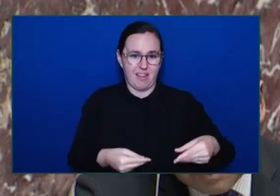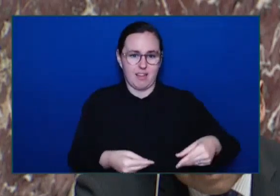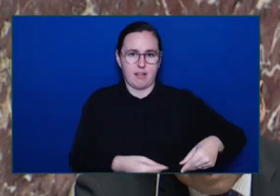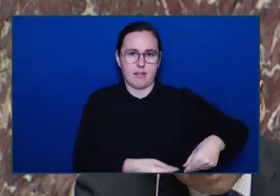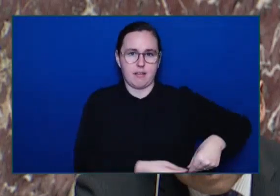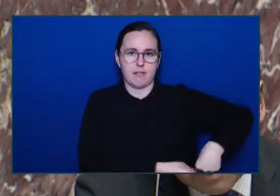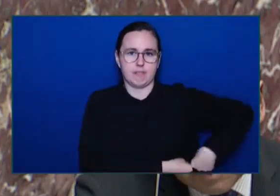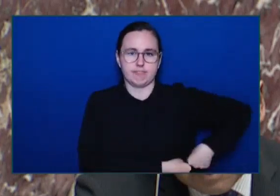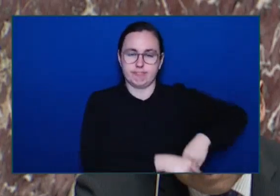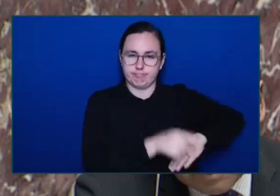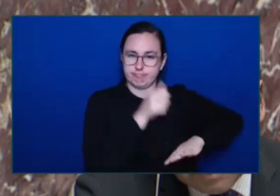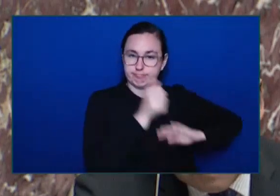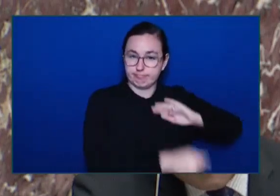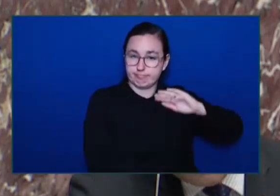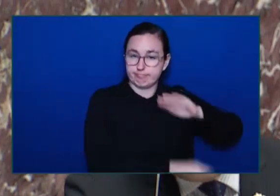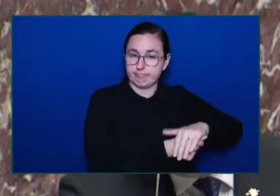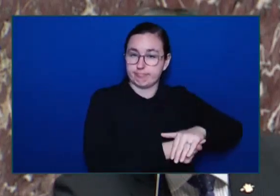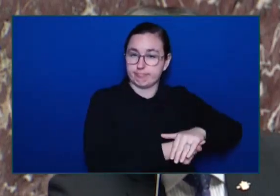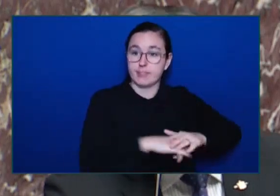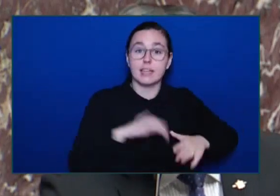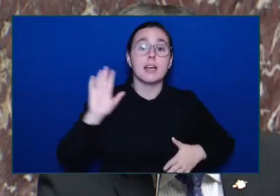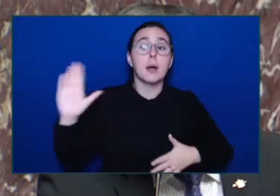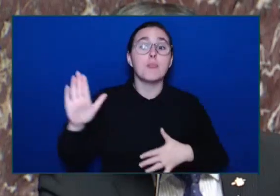Was his leadership bid